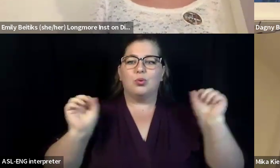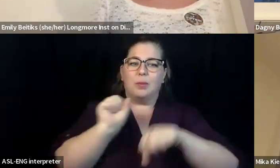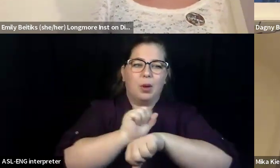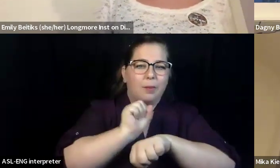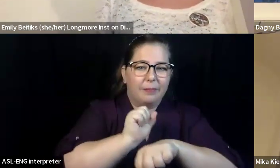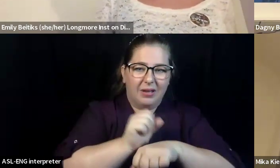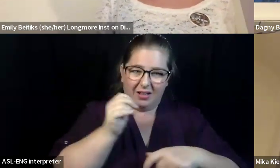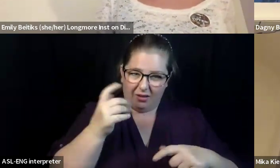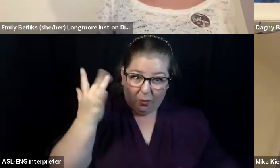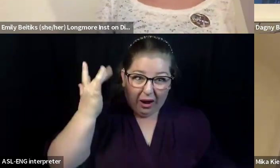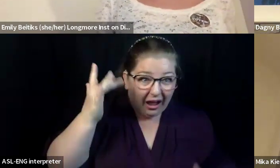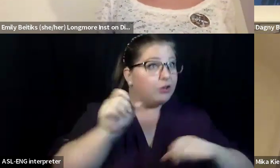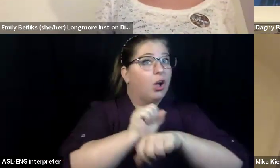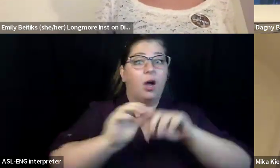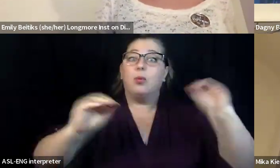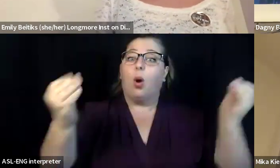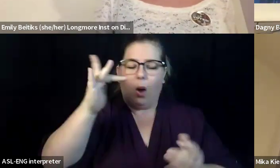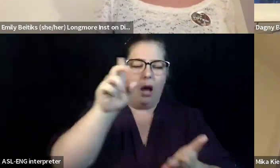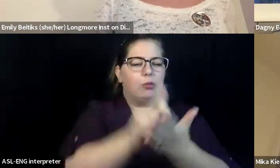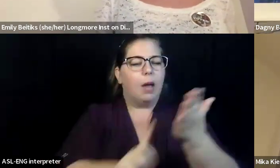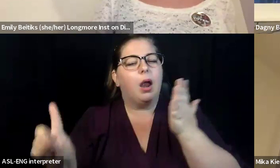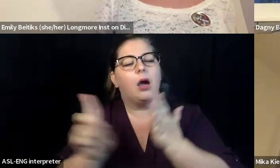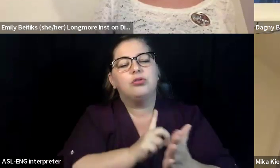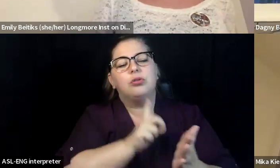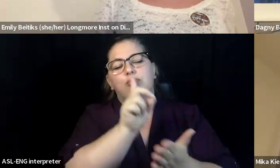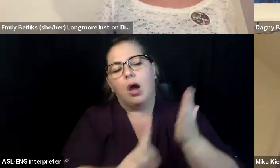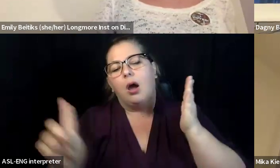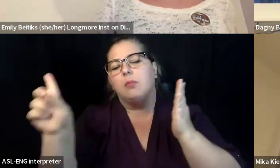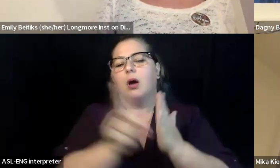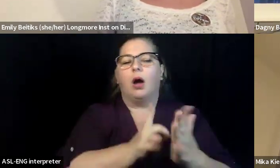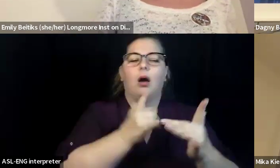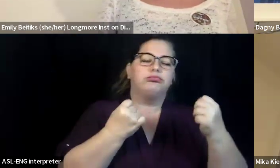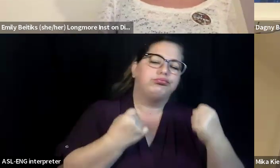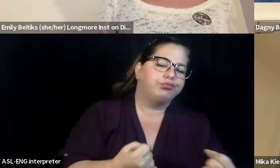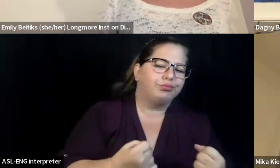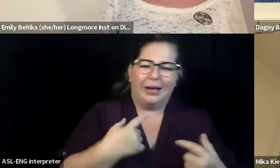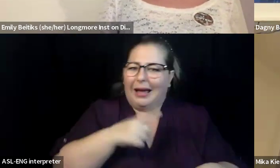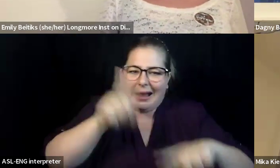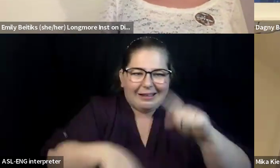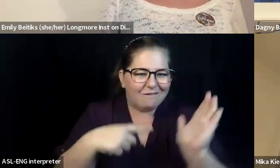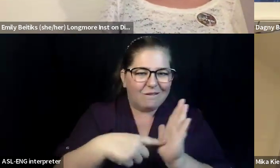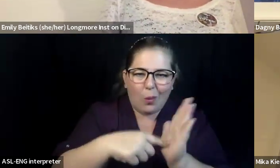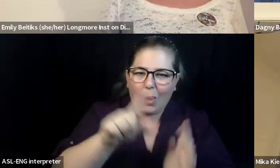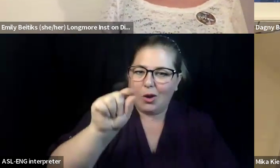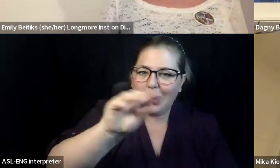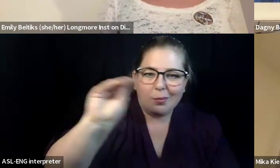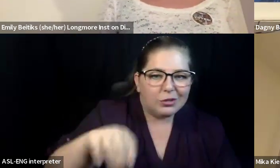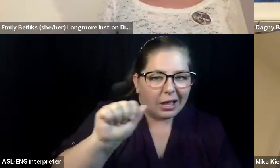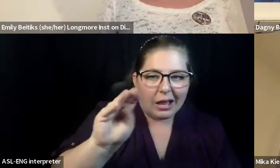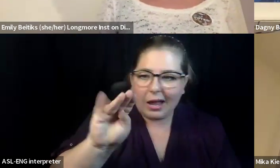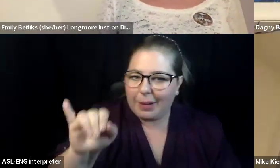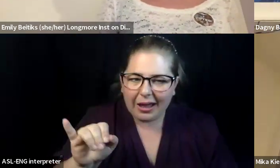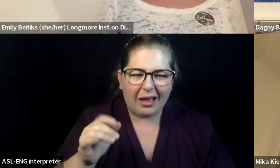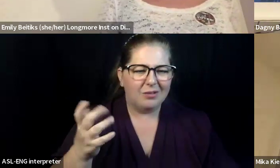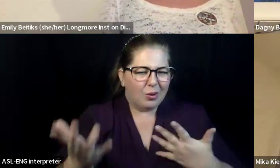we'll happily relay that to the Kelsey. Um, the Kelsey civic center is, um, has a number of members on